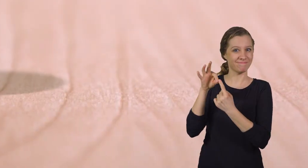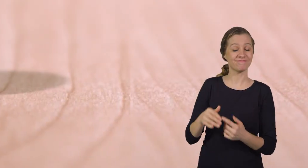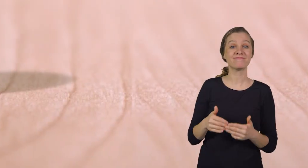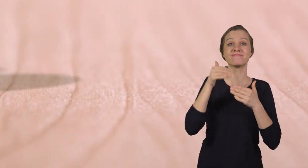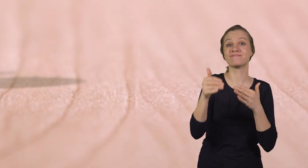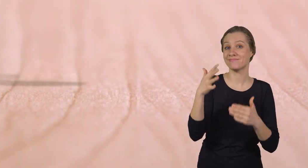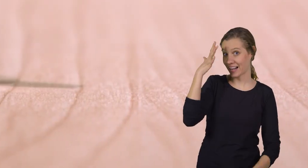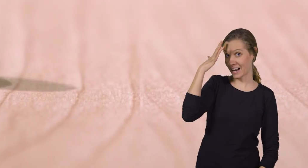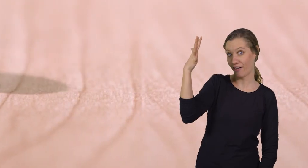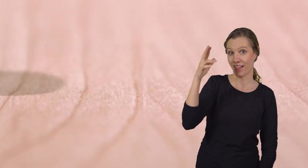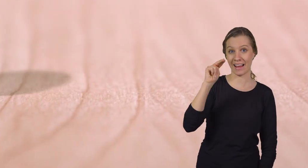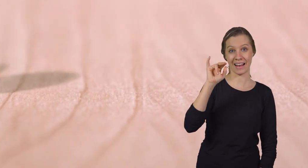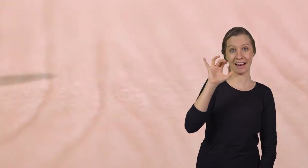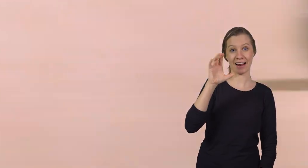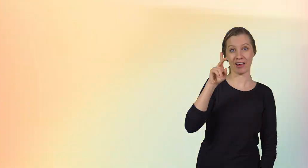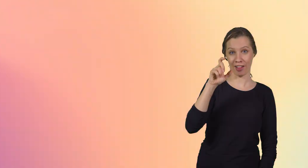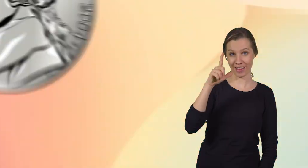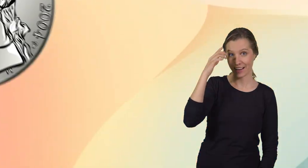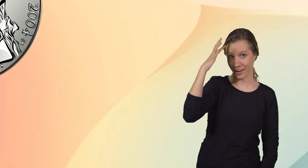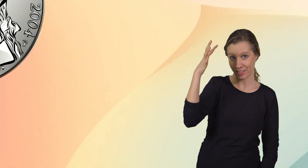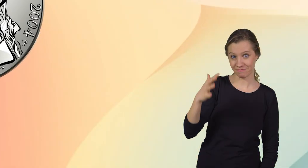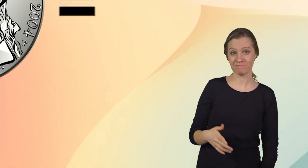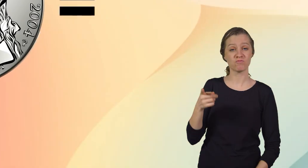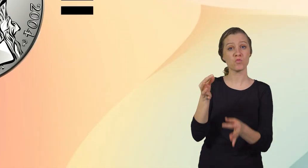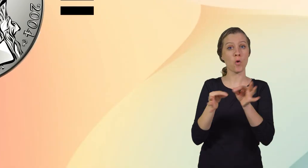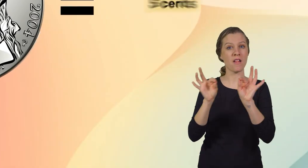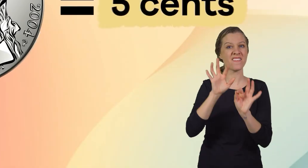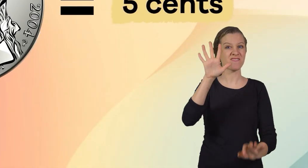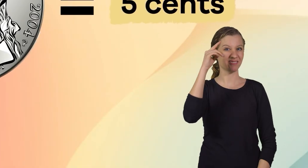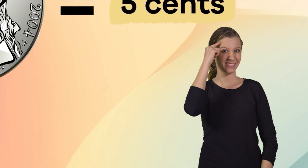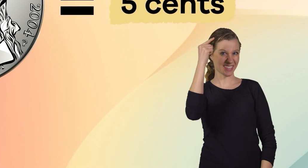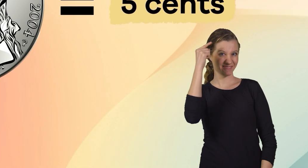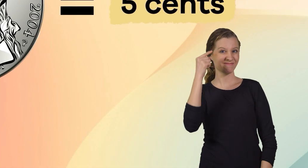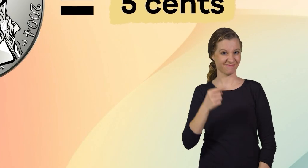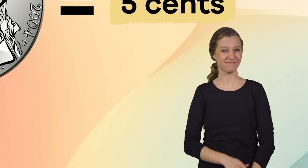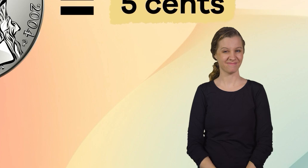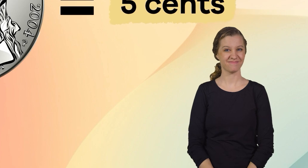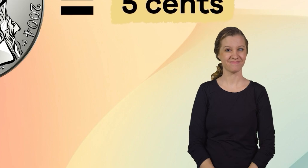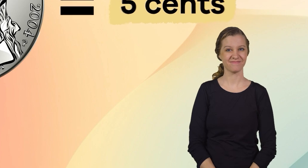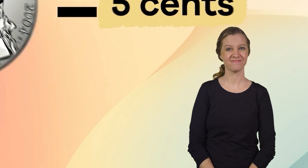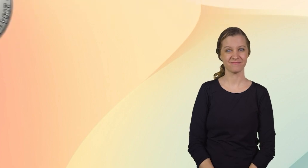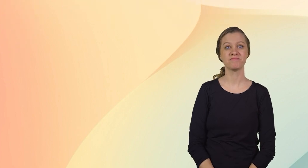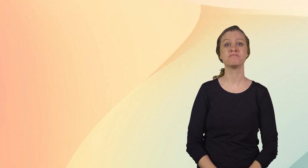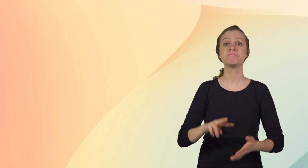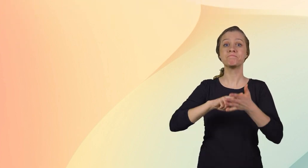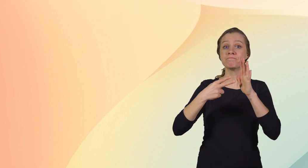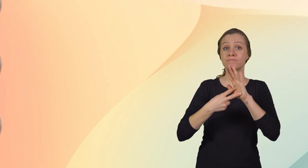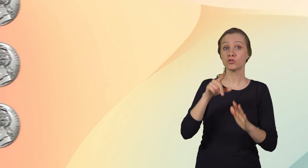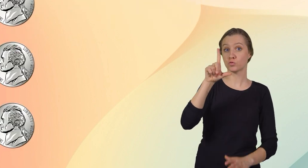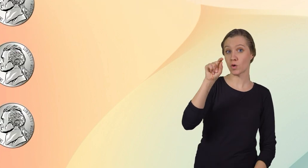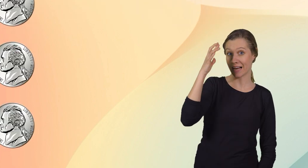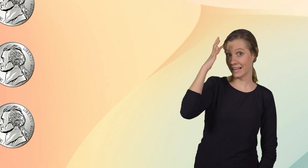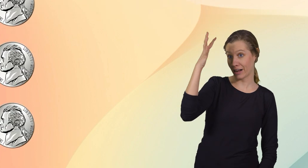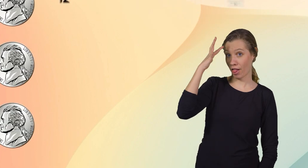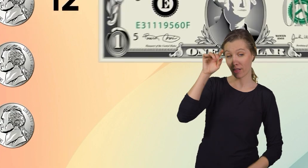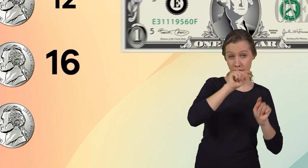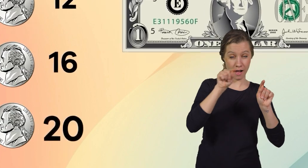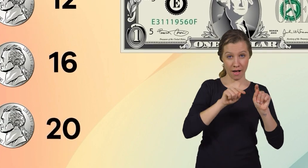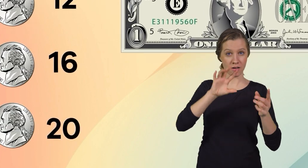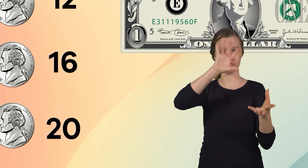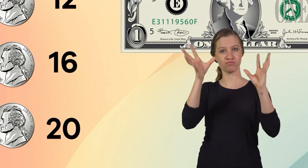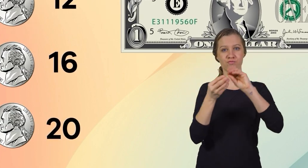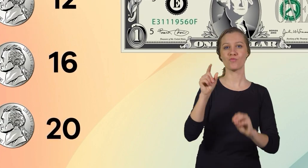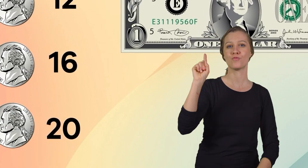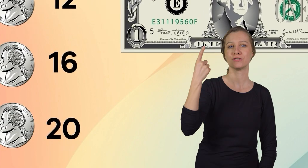Next up is the nickel. The nickel is worth five cents. That means that 20 nickels